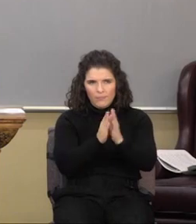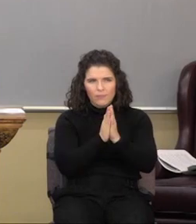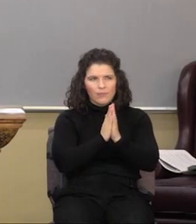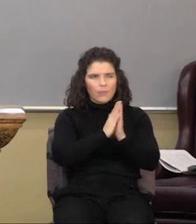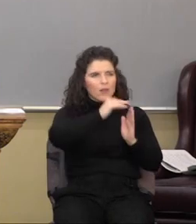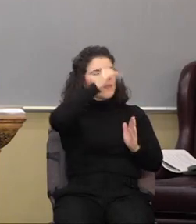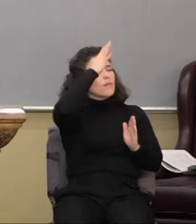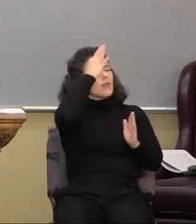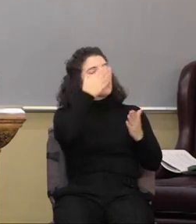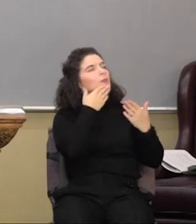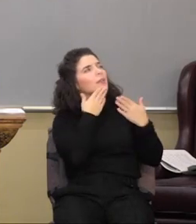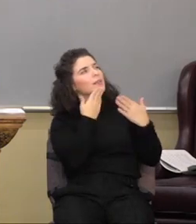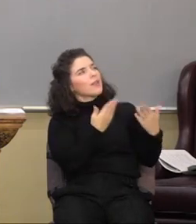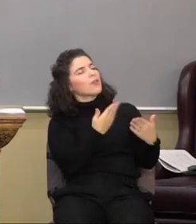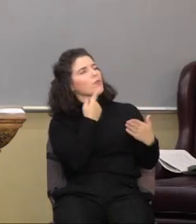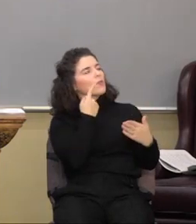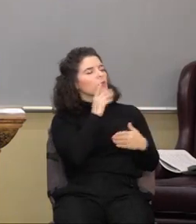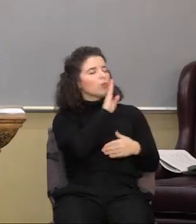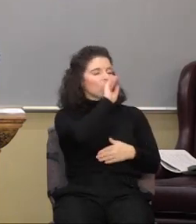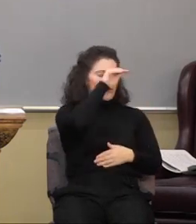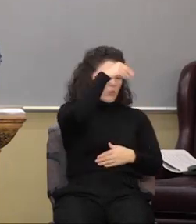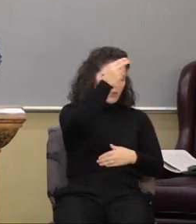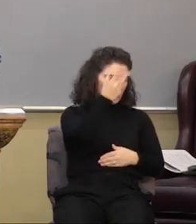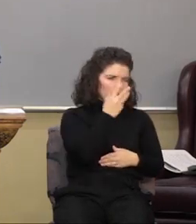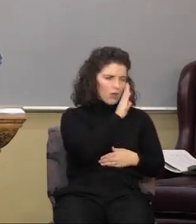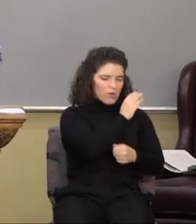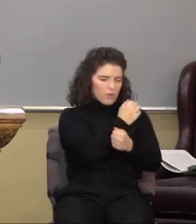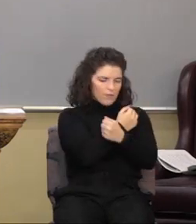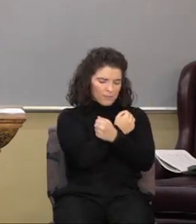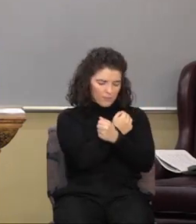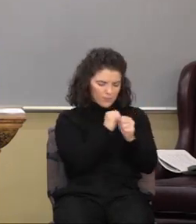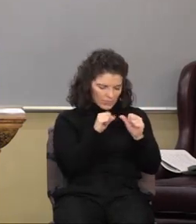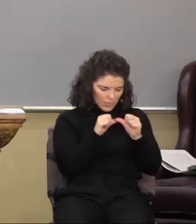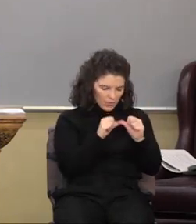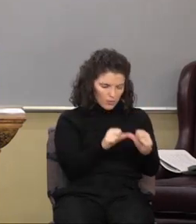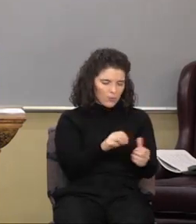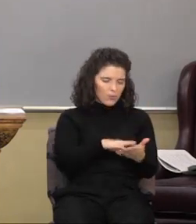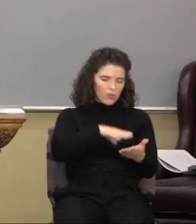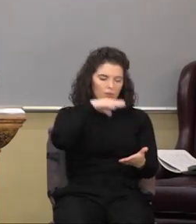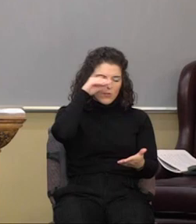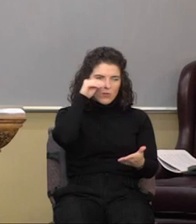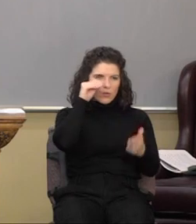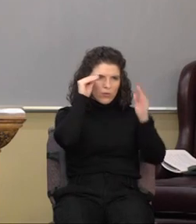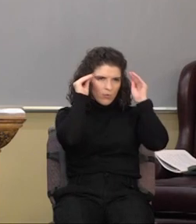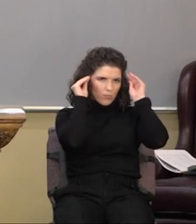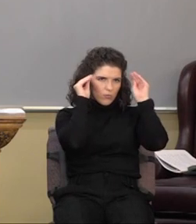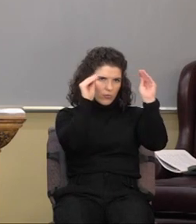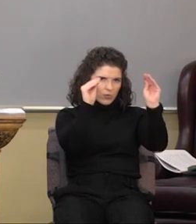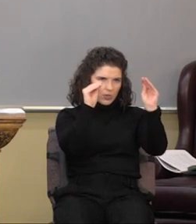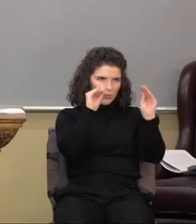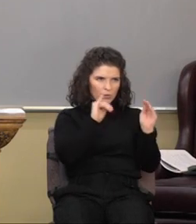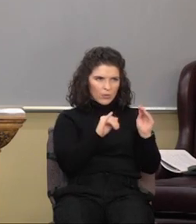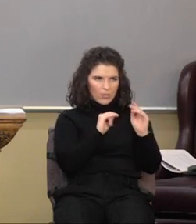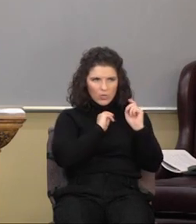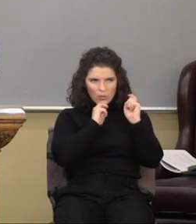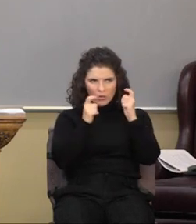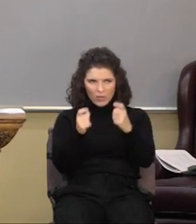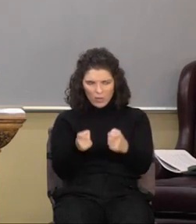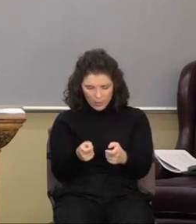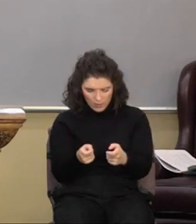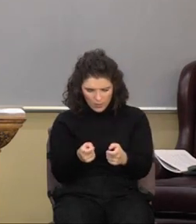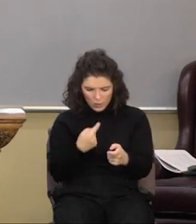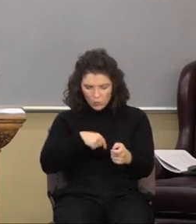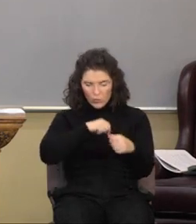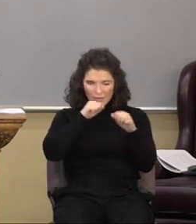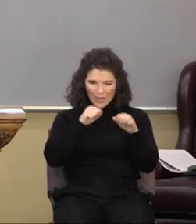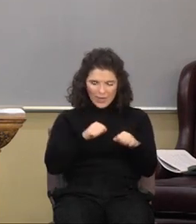We do thank you for your love. And as we continually learn the principles that are given so that